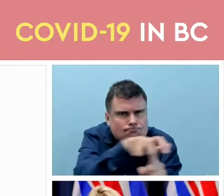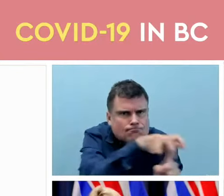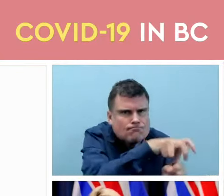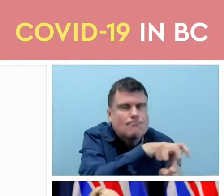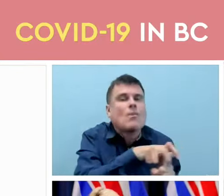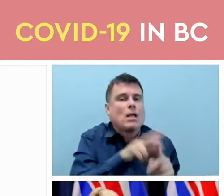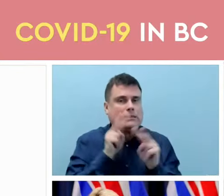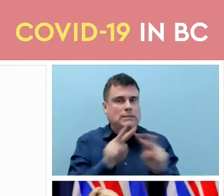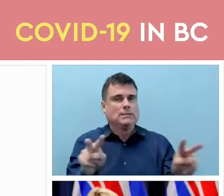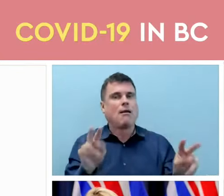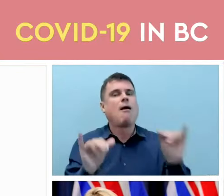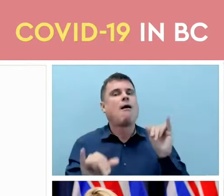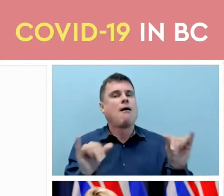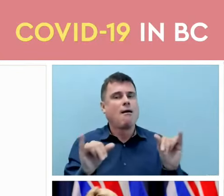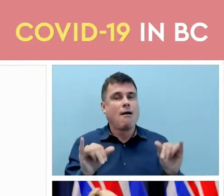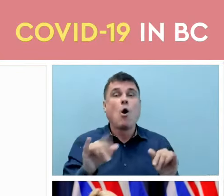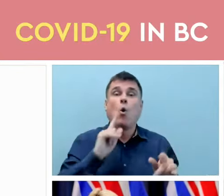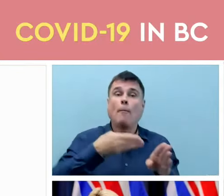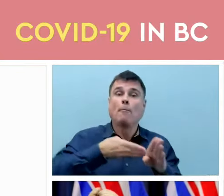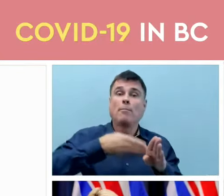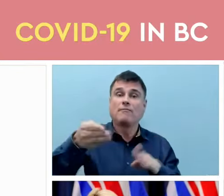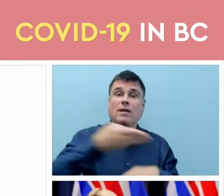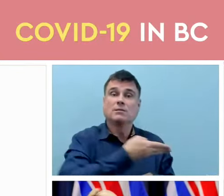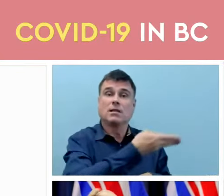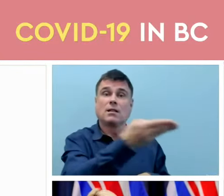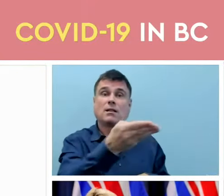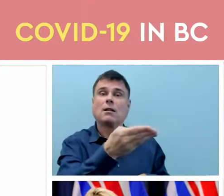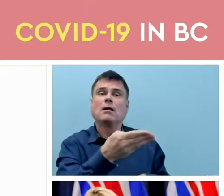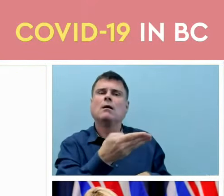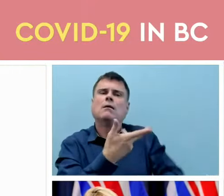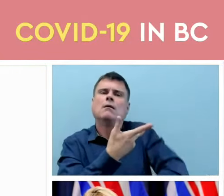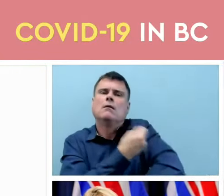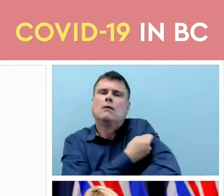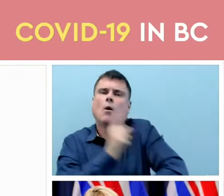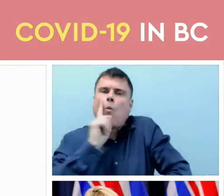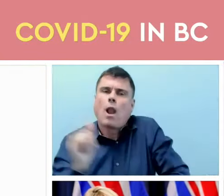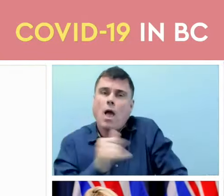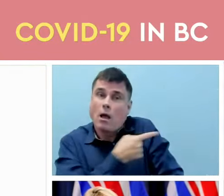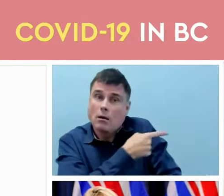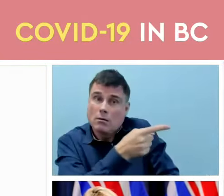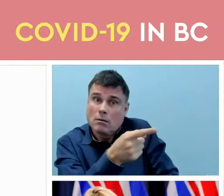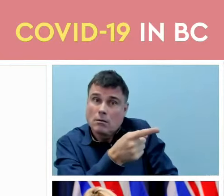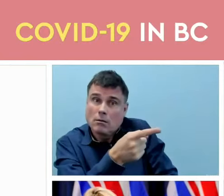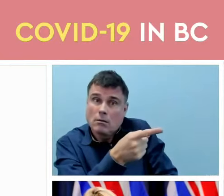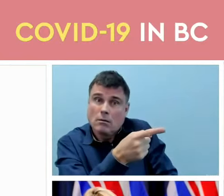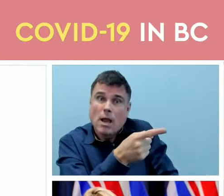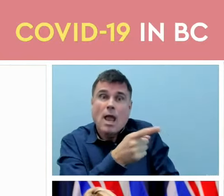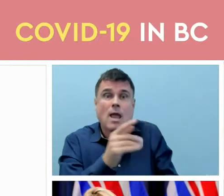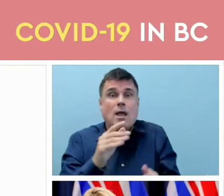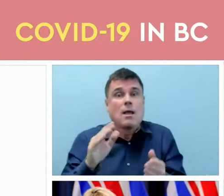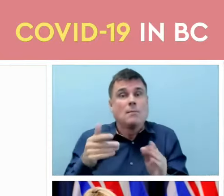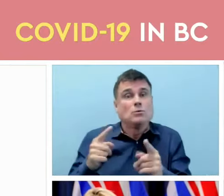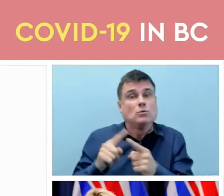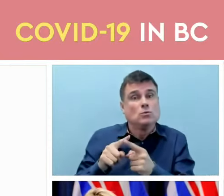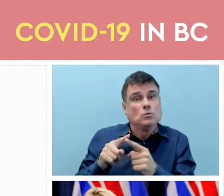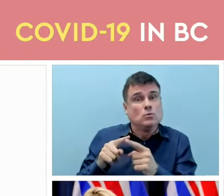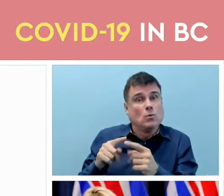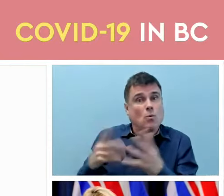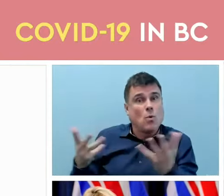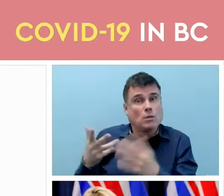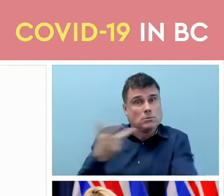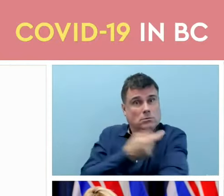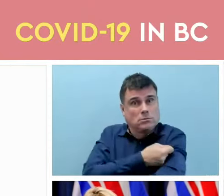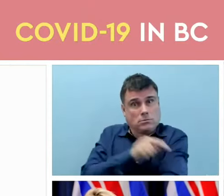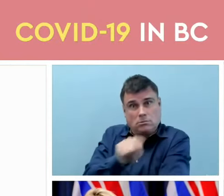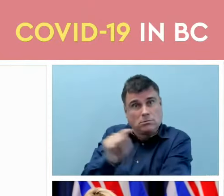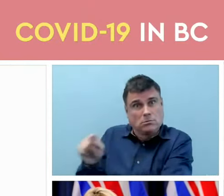professions in the community and can make their own informed decisions about their own care based on that. We are also